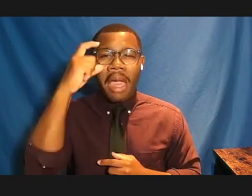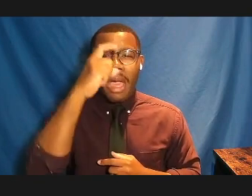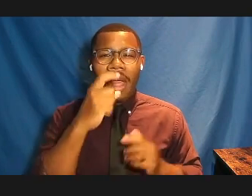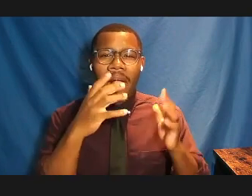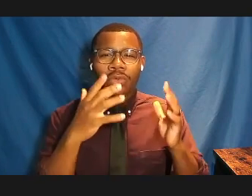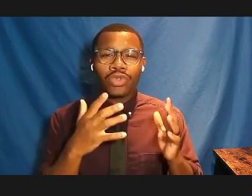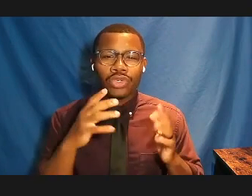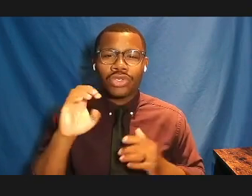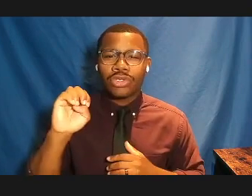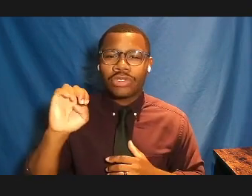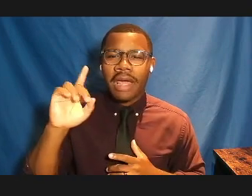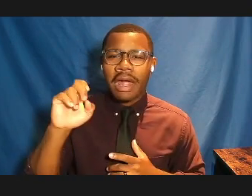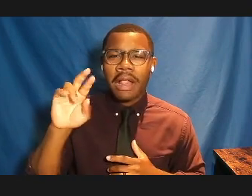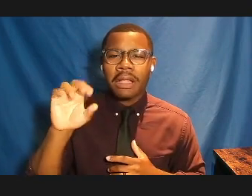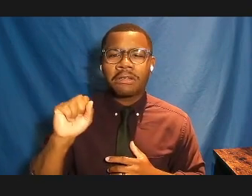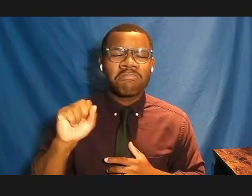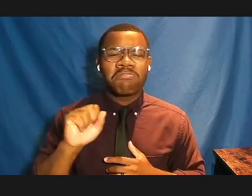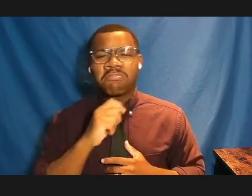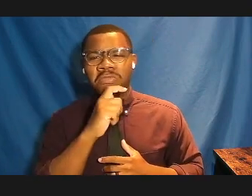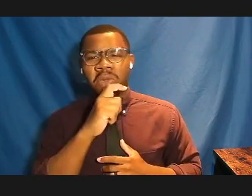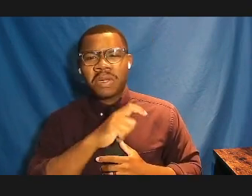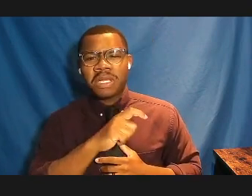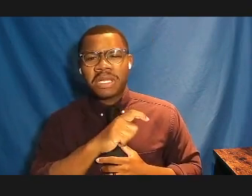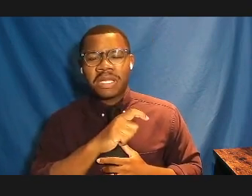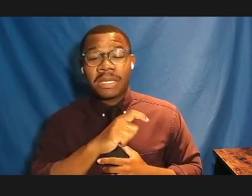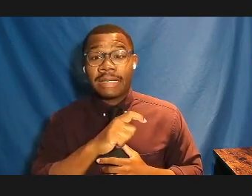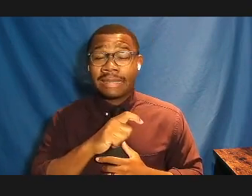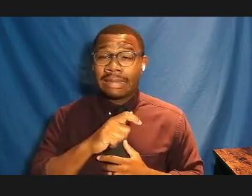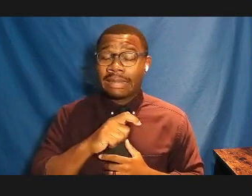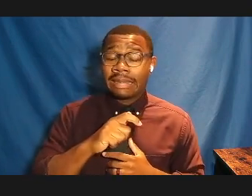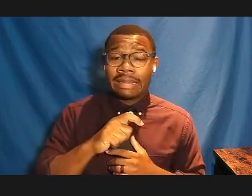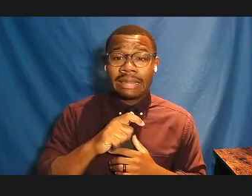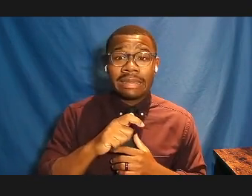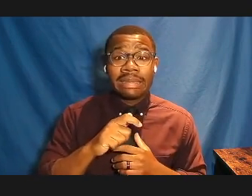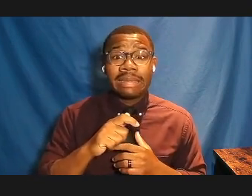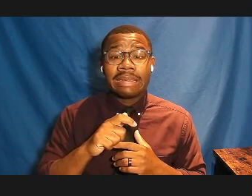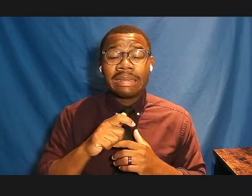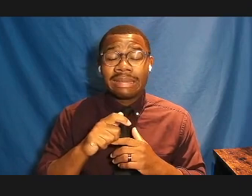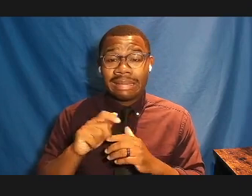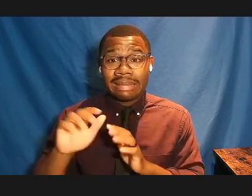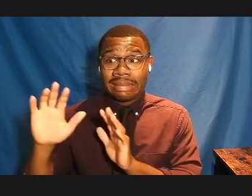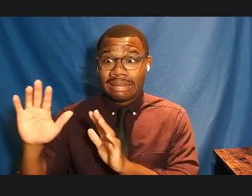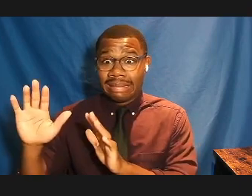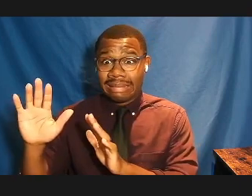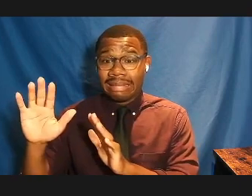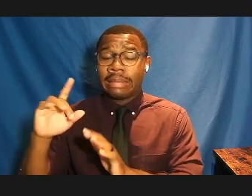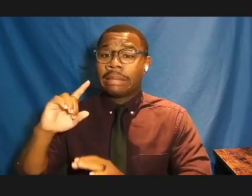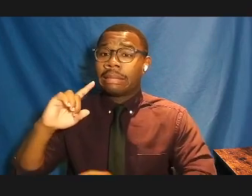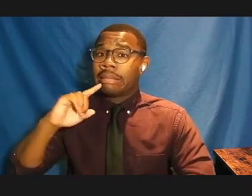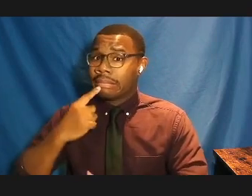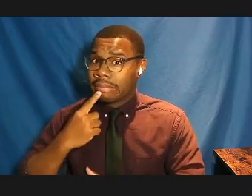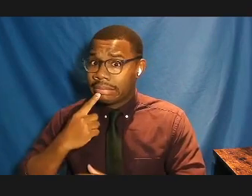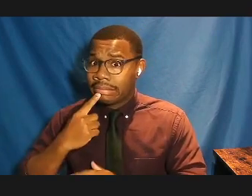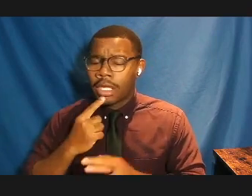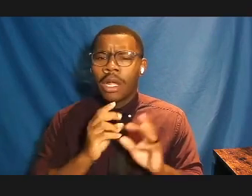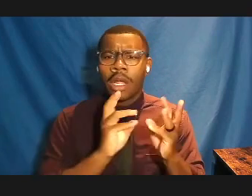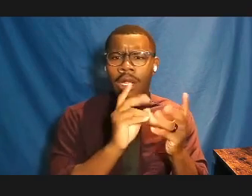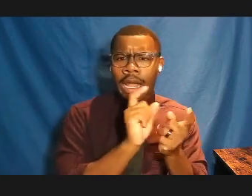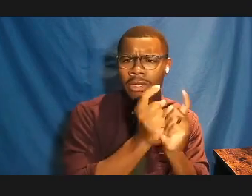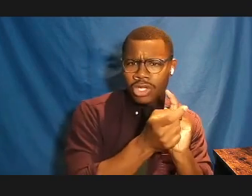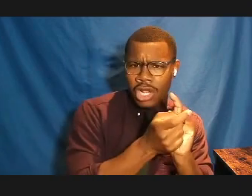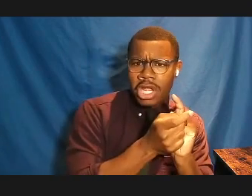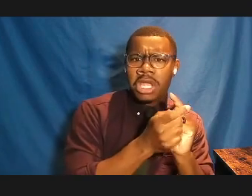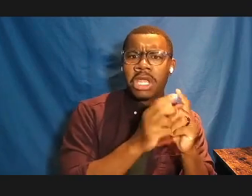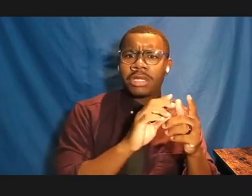It is as much a detriment as the climate change that was brought to our attention in terms of hurting Mother